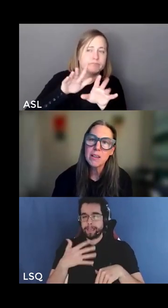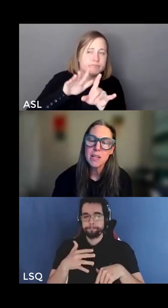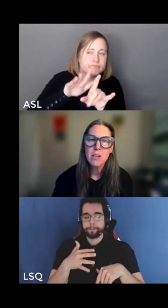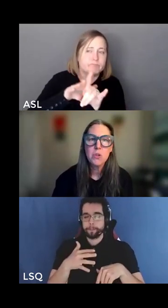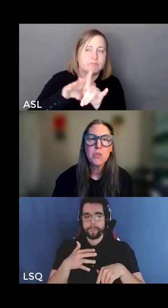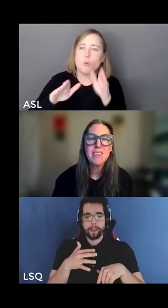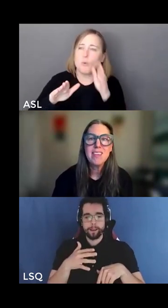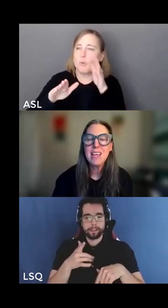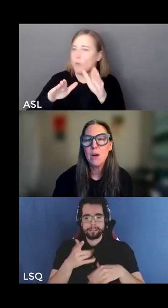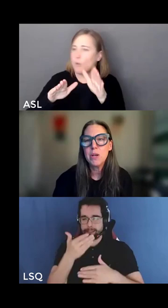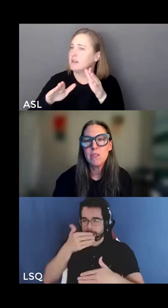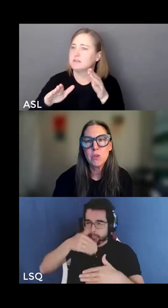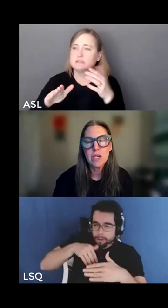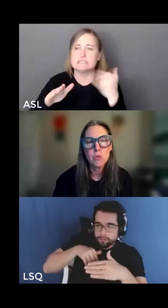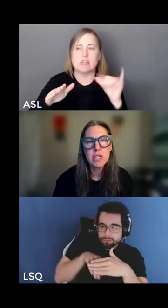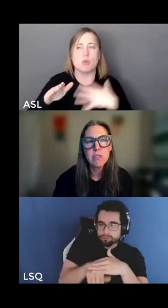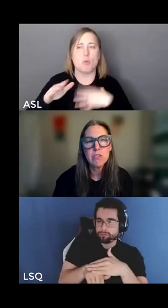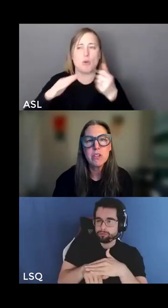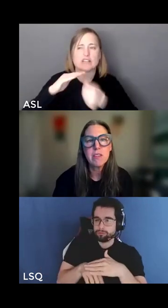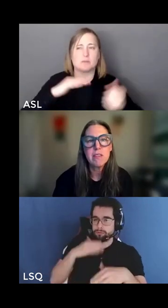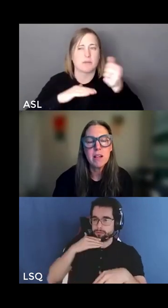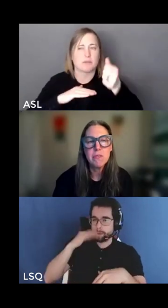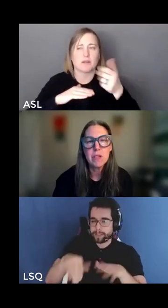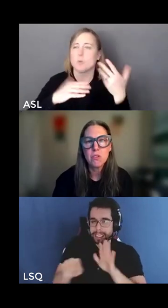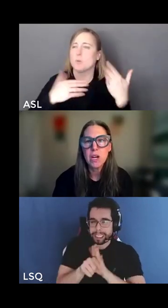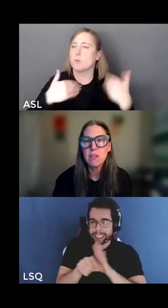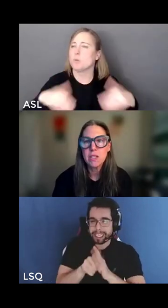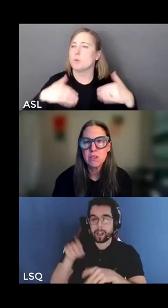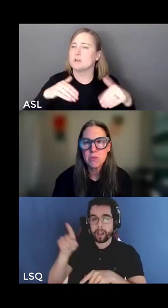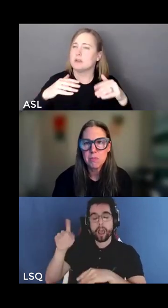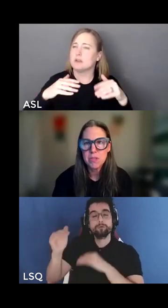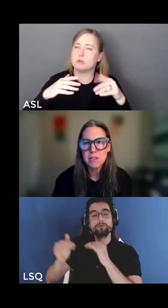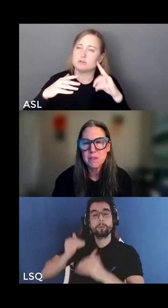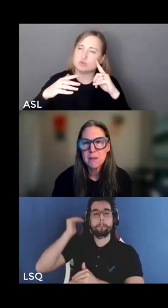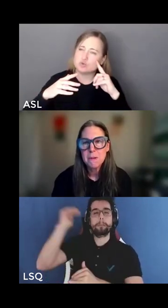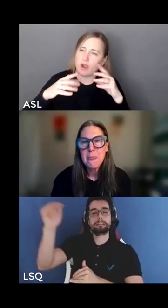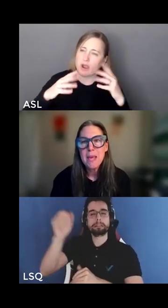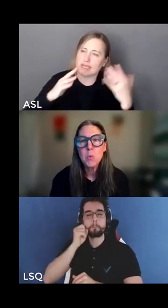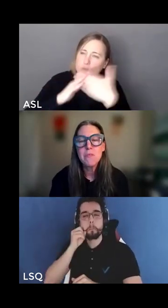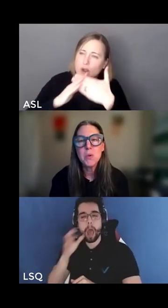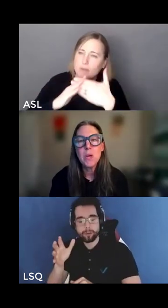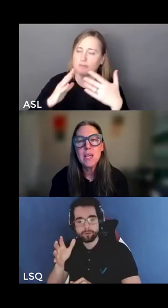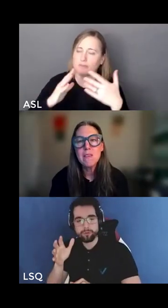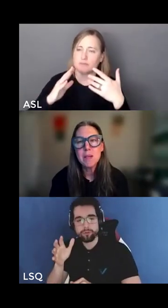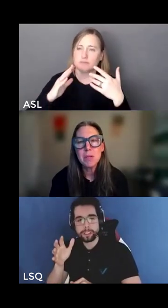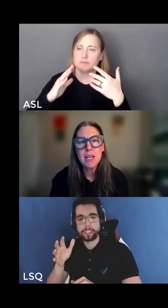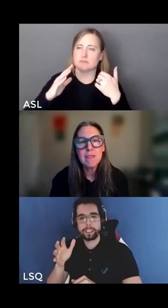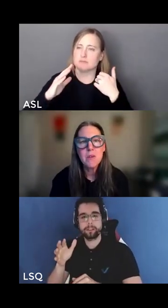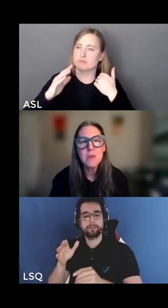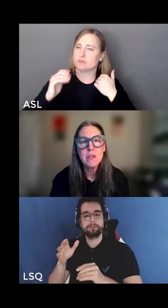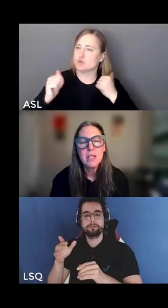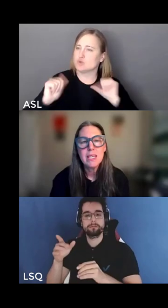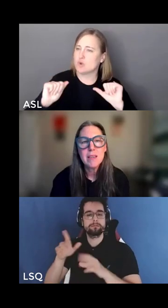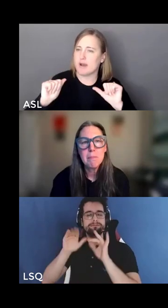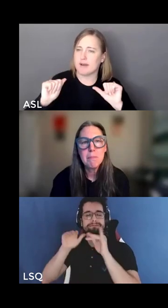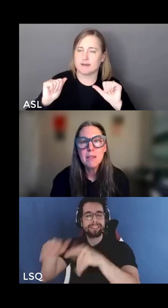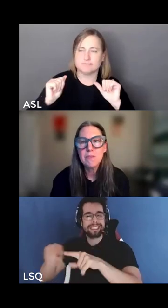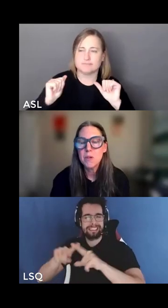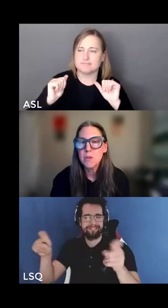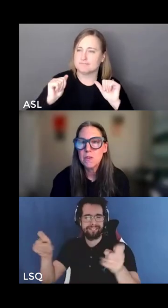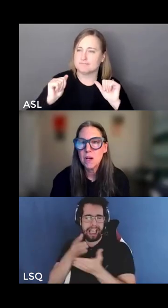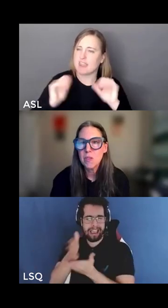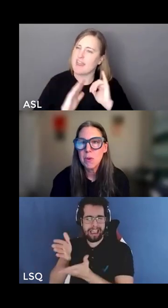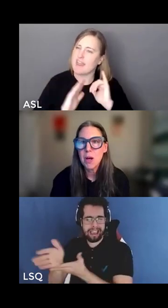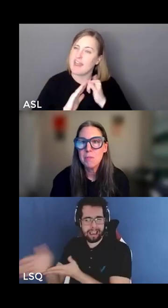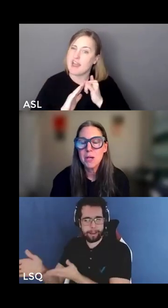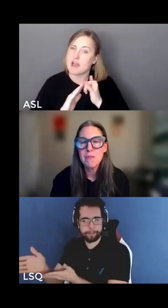trying to see how it is trying to reassert itself and trying to interrupt and one of the ways that it plays out is among